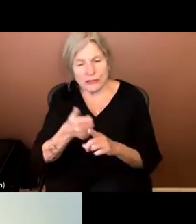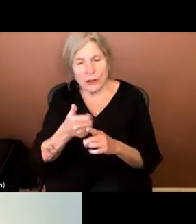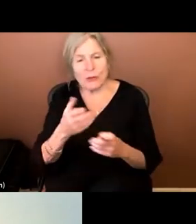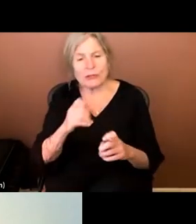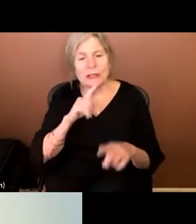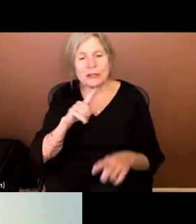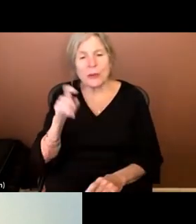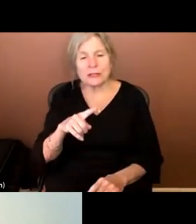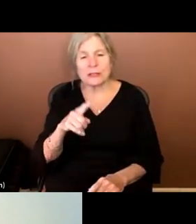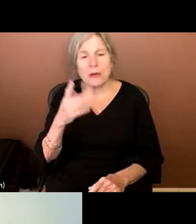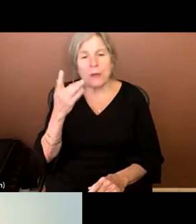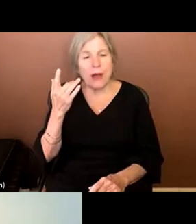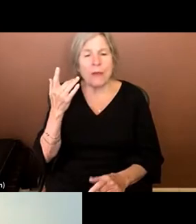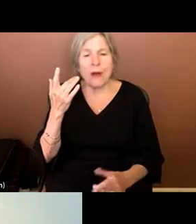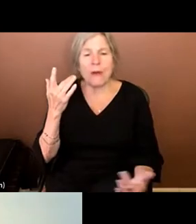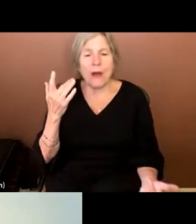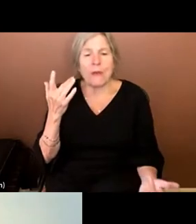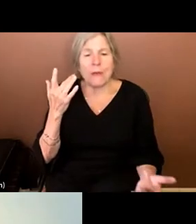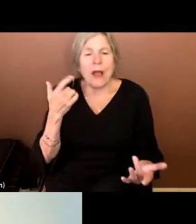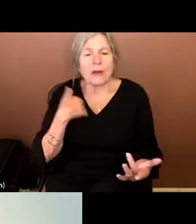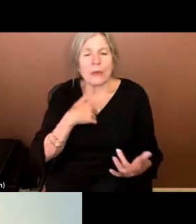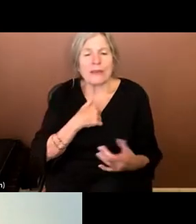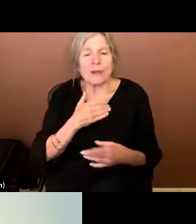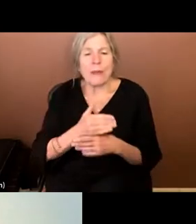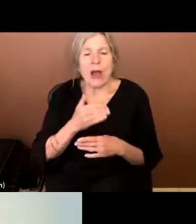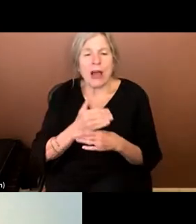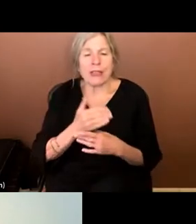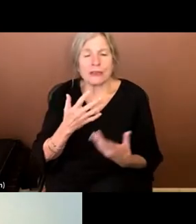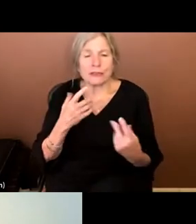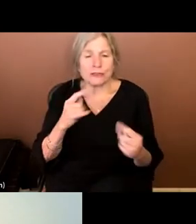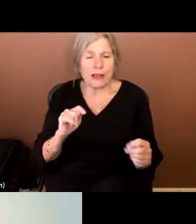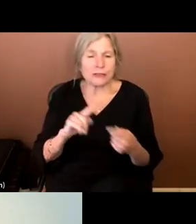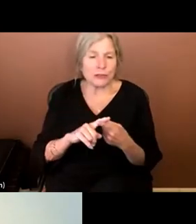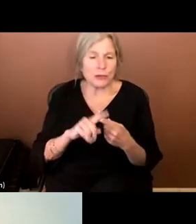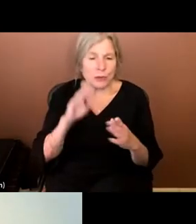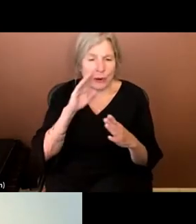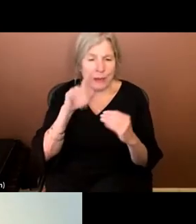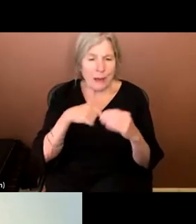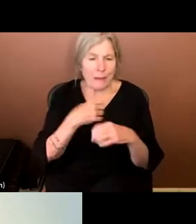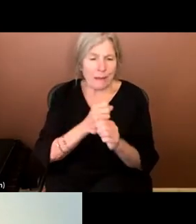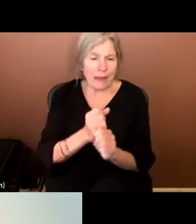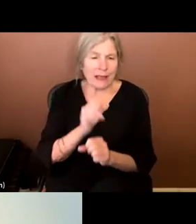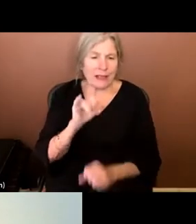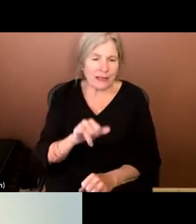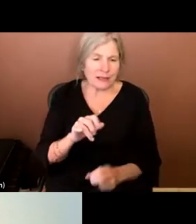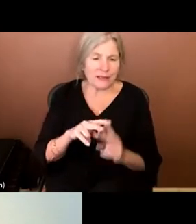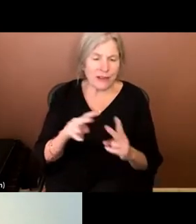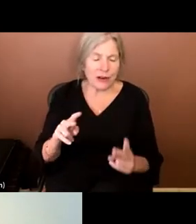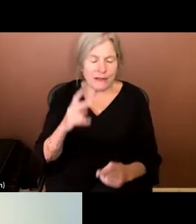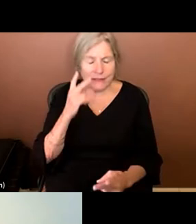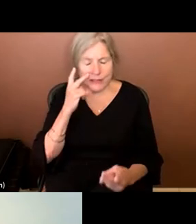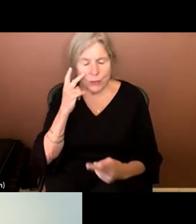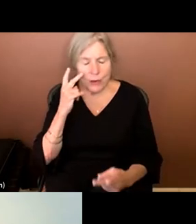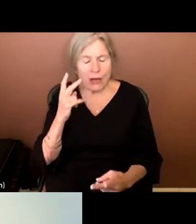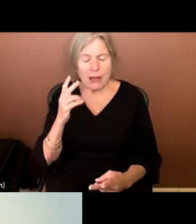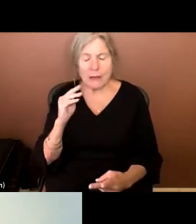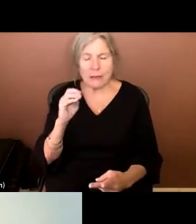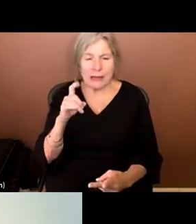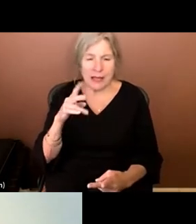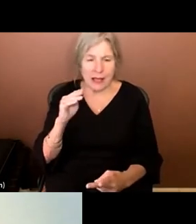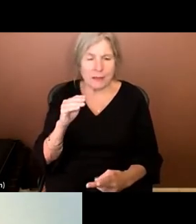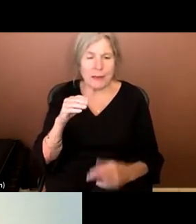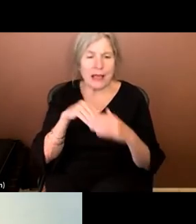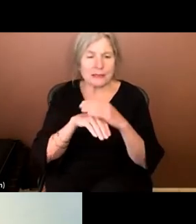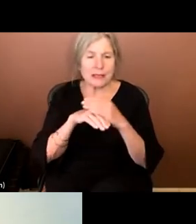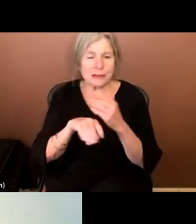question of why, why, why do we even bother trying to worry about making this very visual medium accessible to